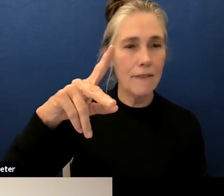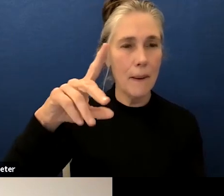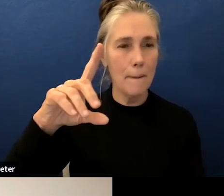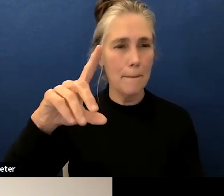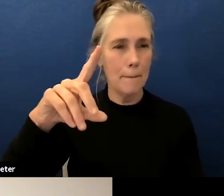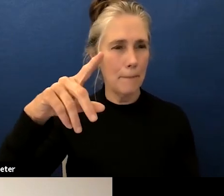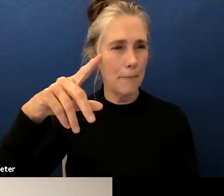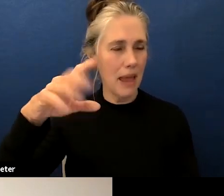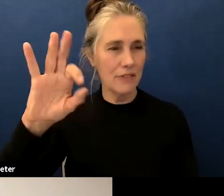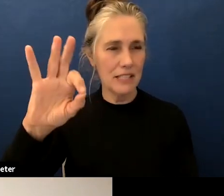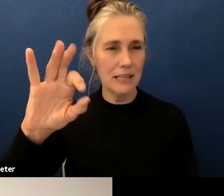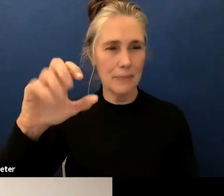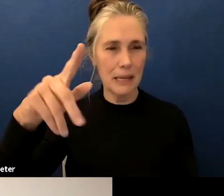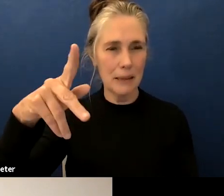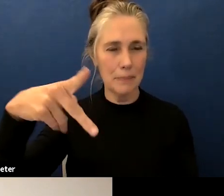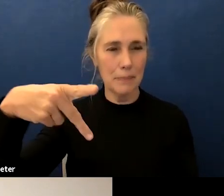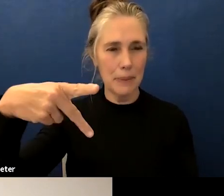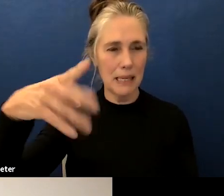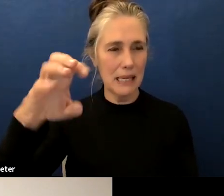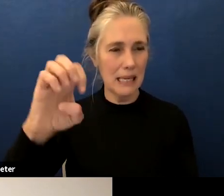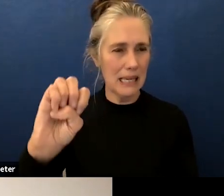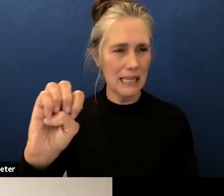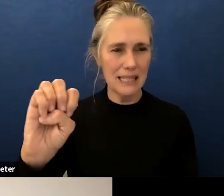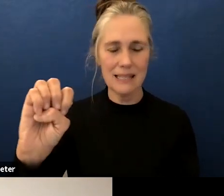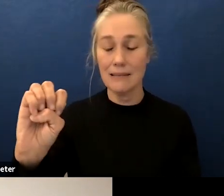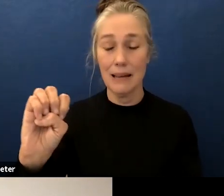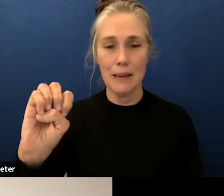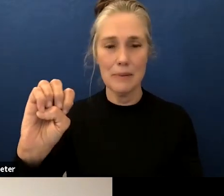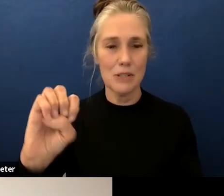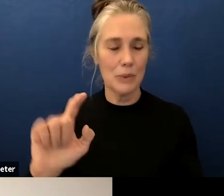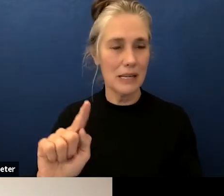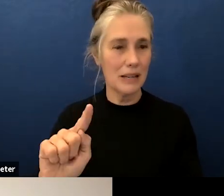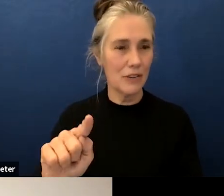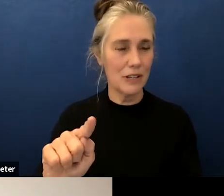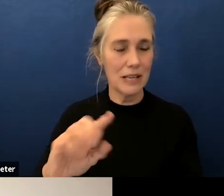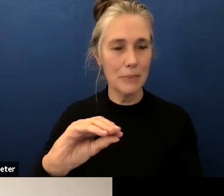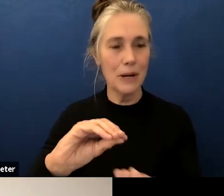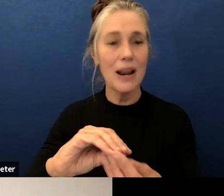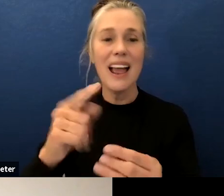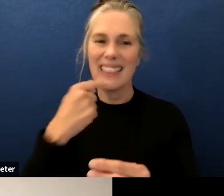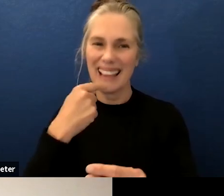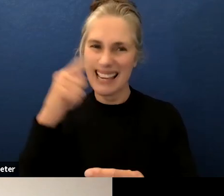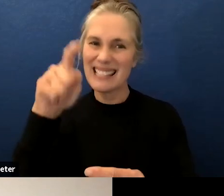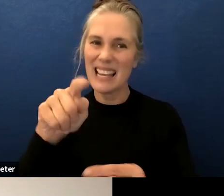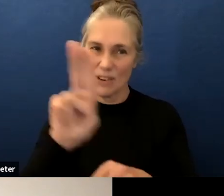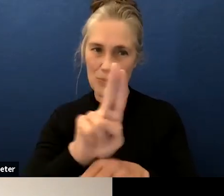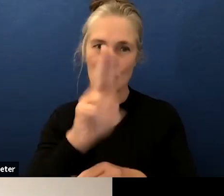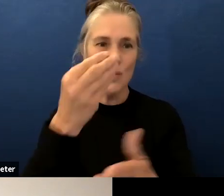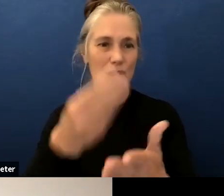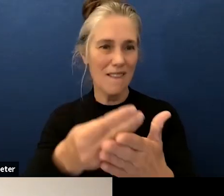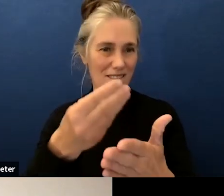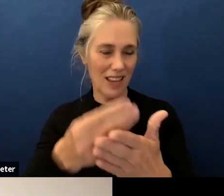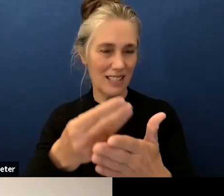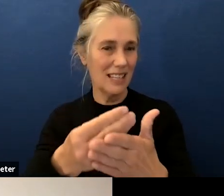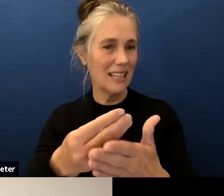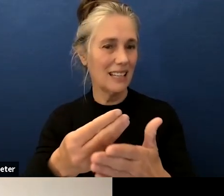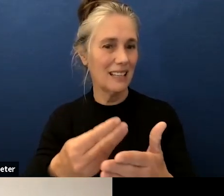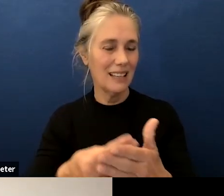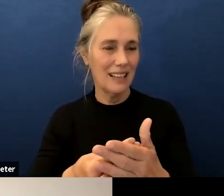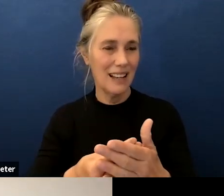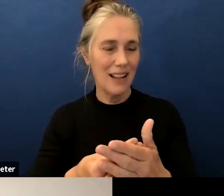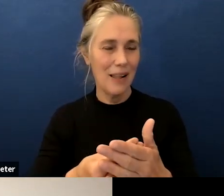and the guidance around this means that uh basically we have to use the funding for uh